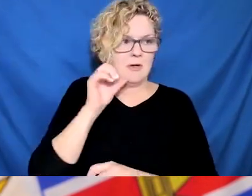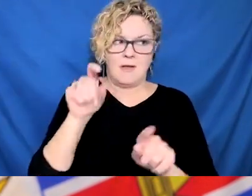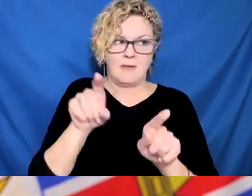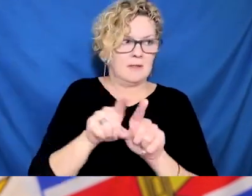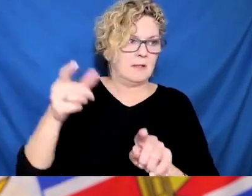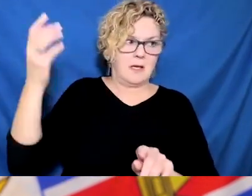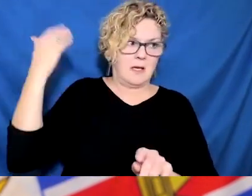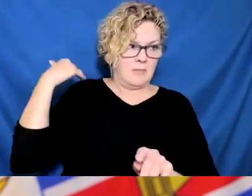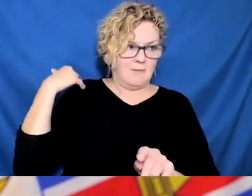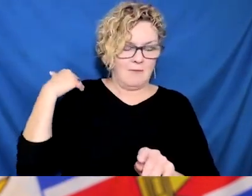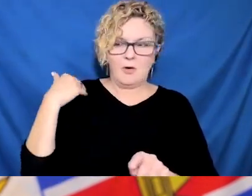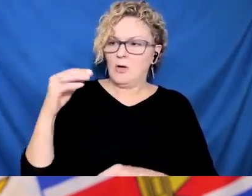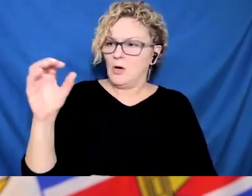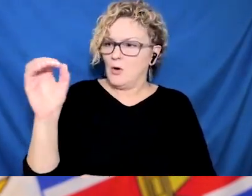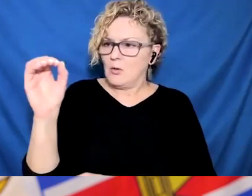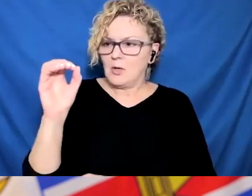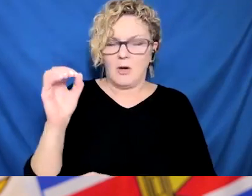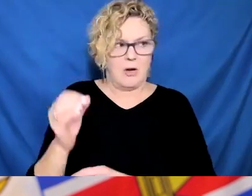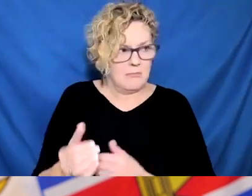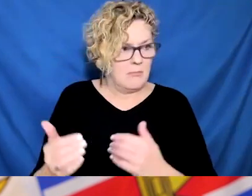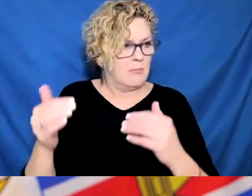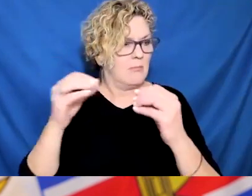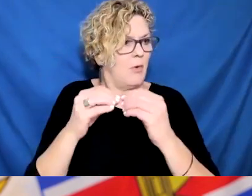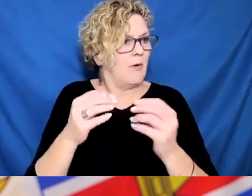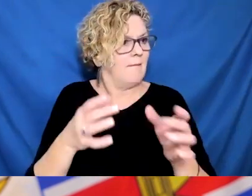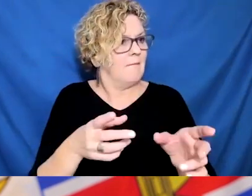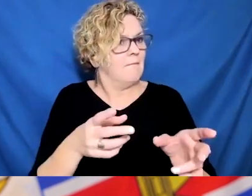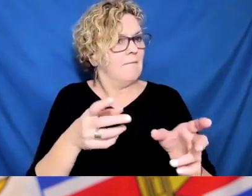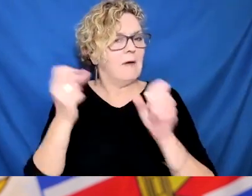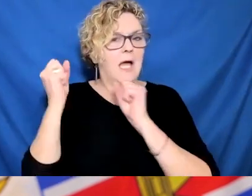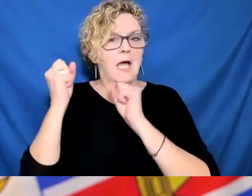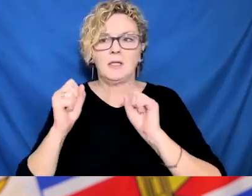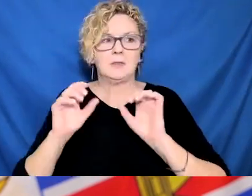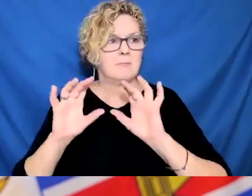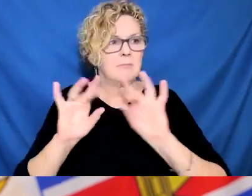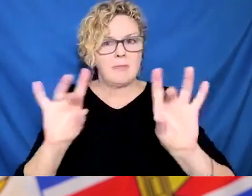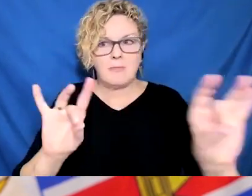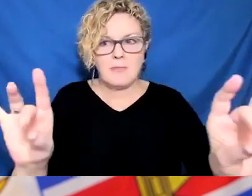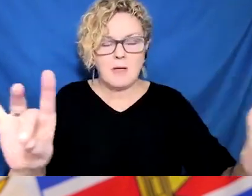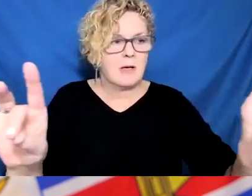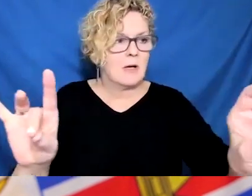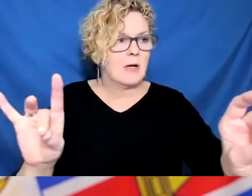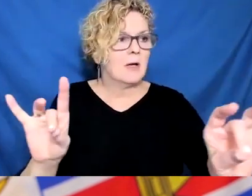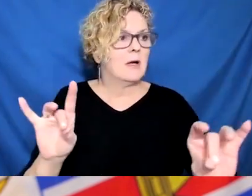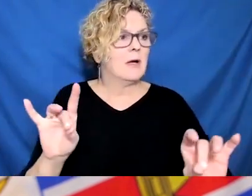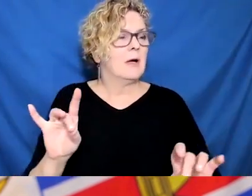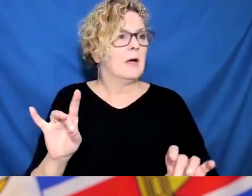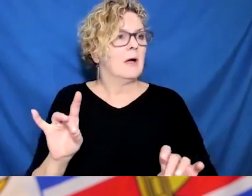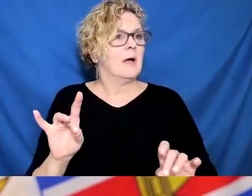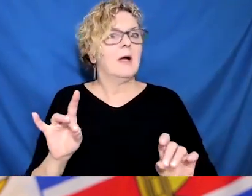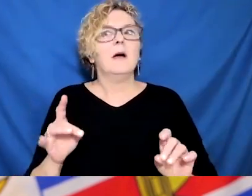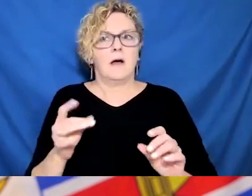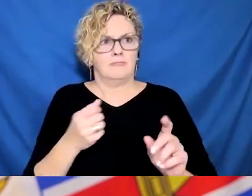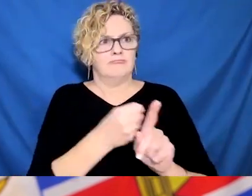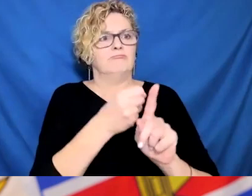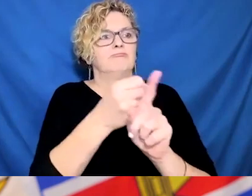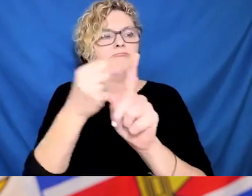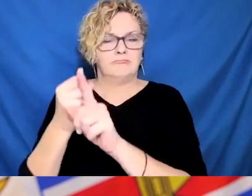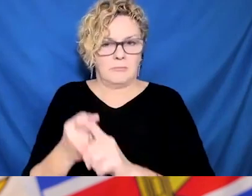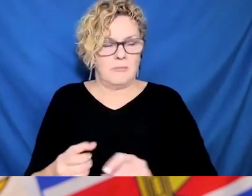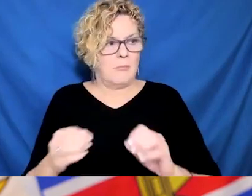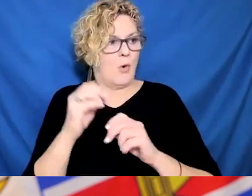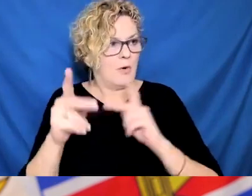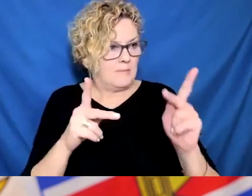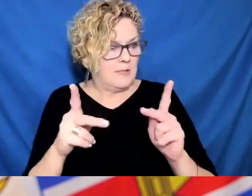to COVID because of this new strain and how it's moving through our communities. But I can't say enough how important the